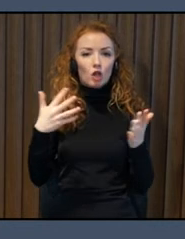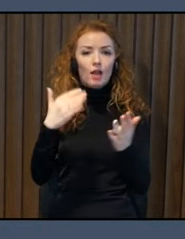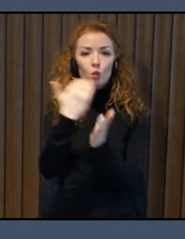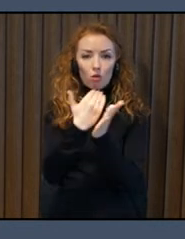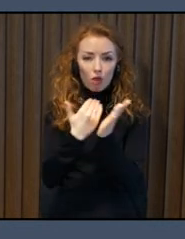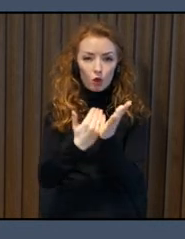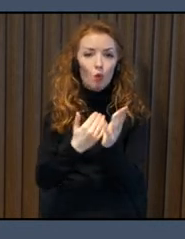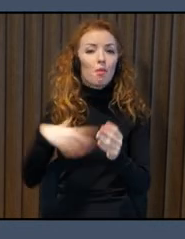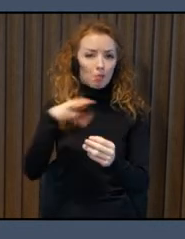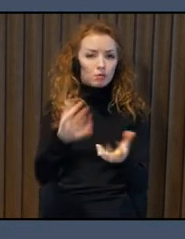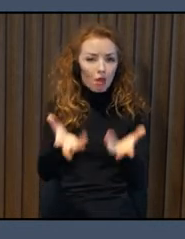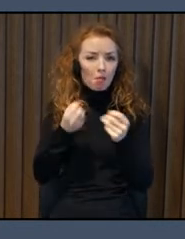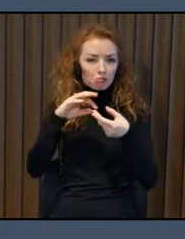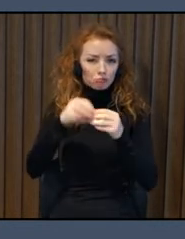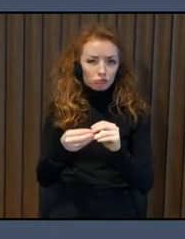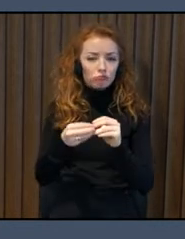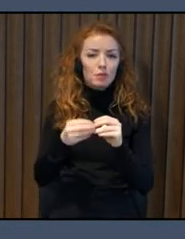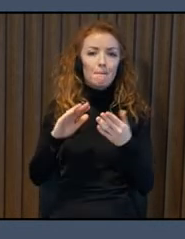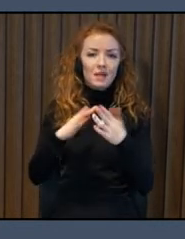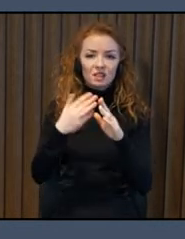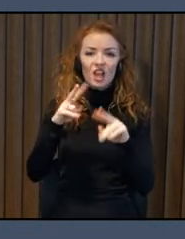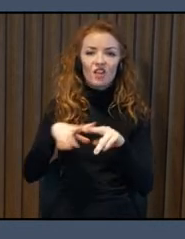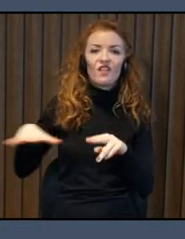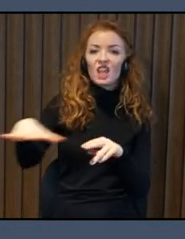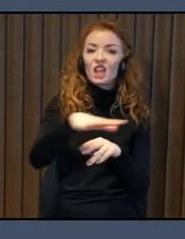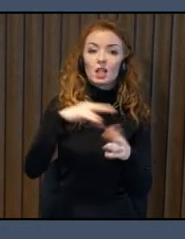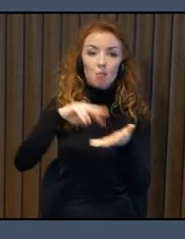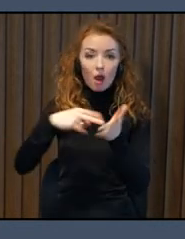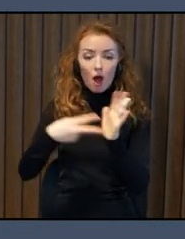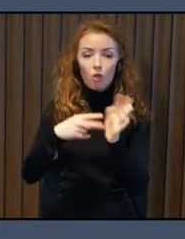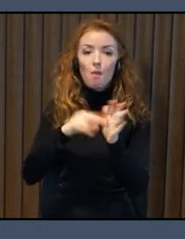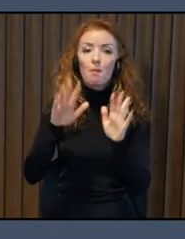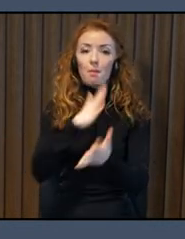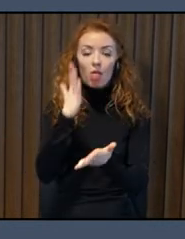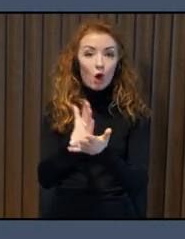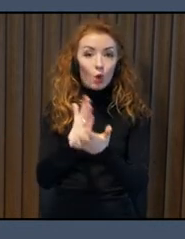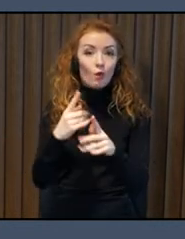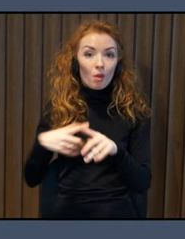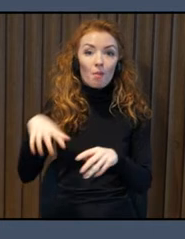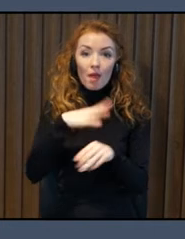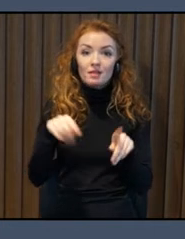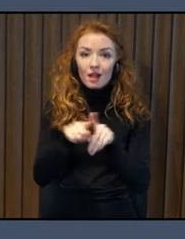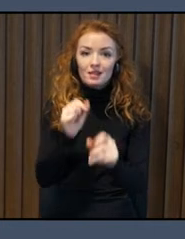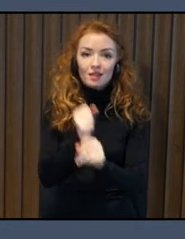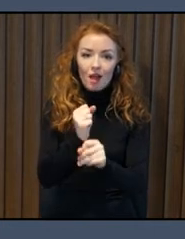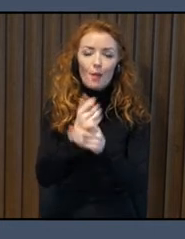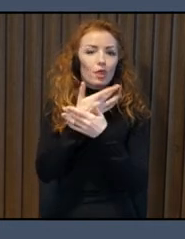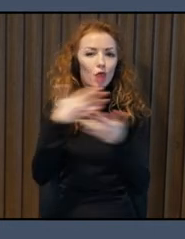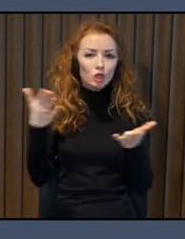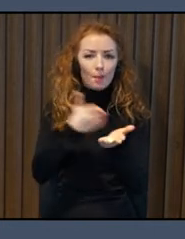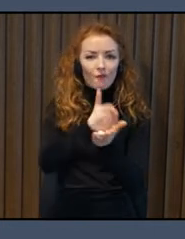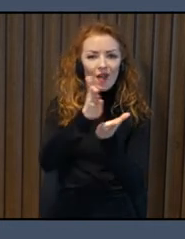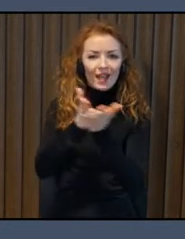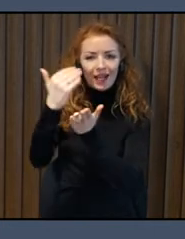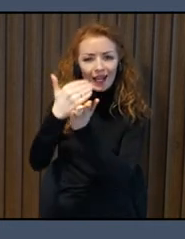when it comes to accessibility. And then a large part of it also consists of guidelines on how to build specific sections and functions